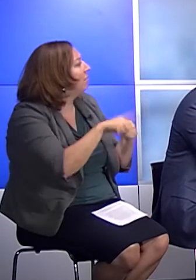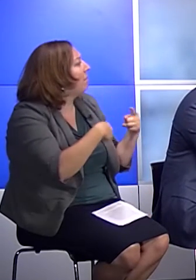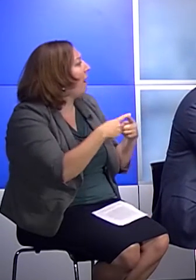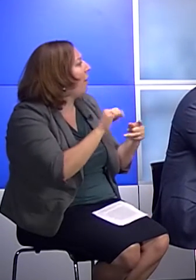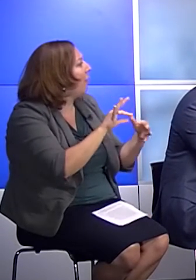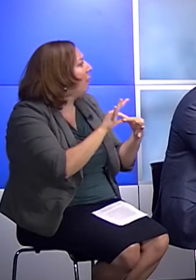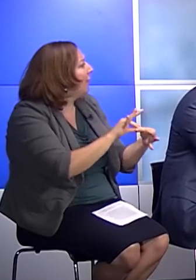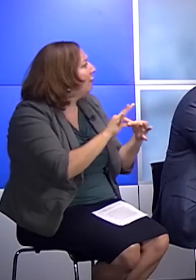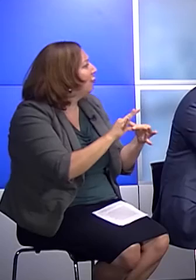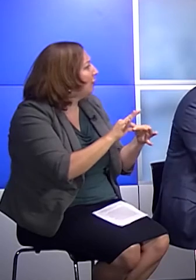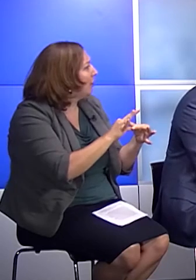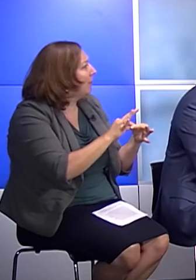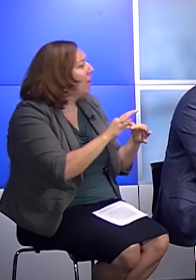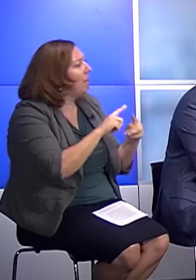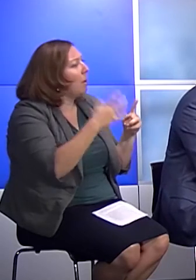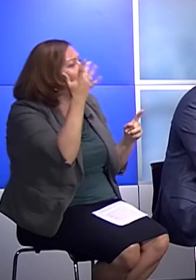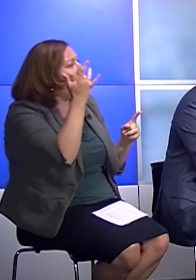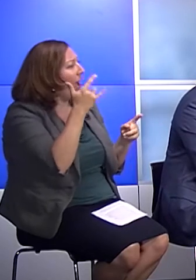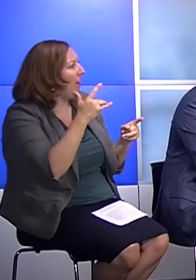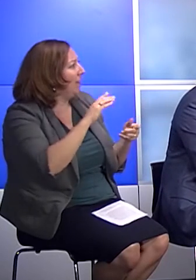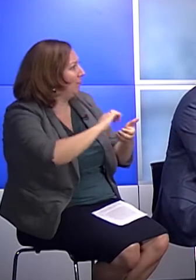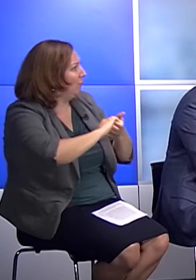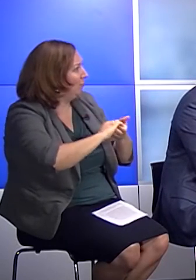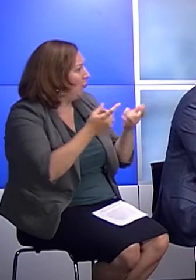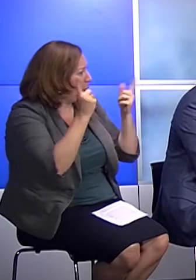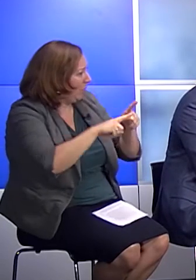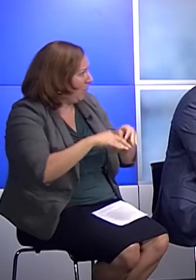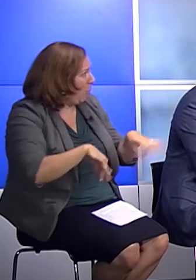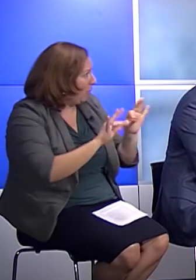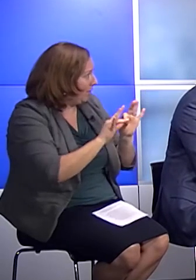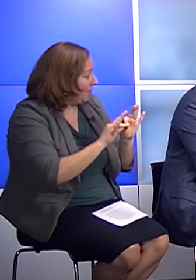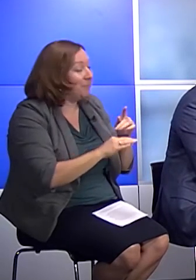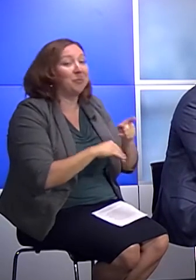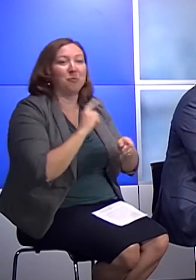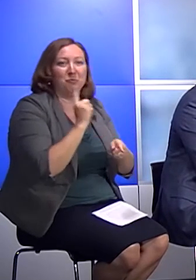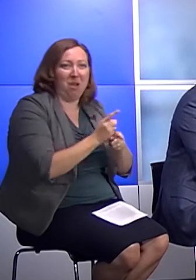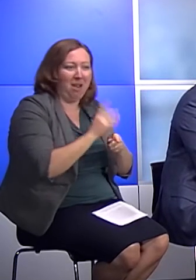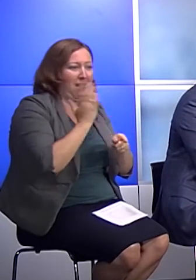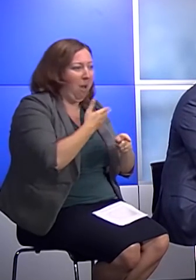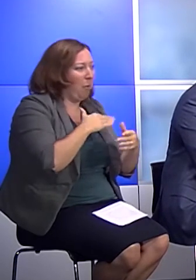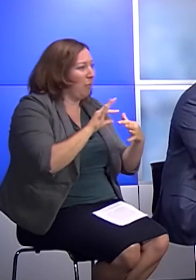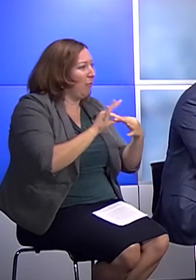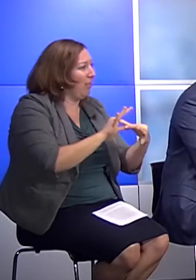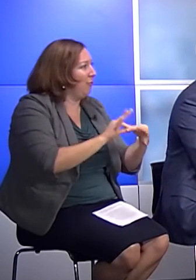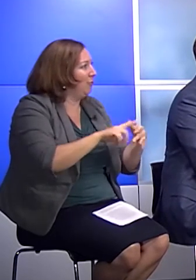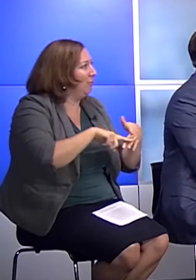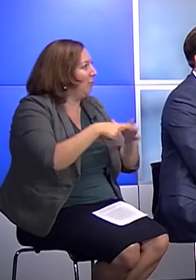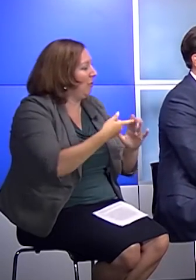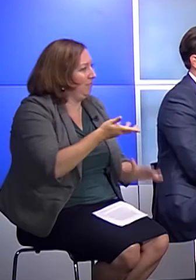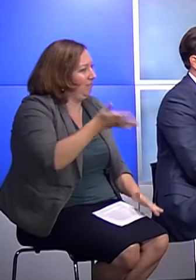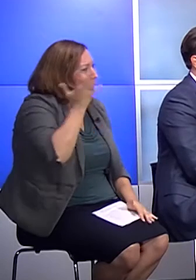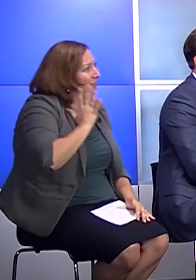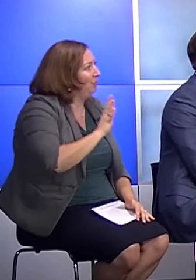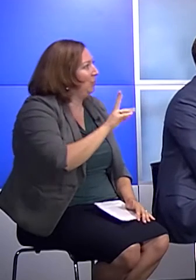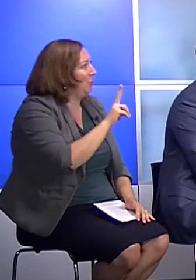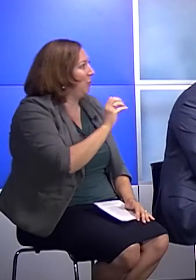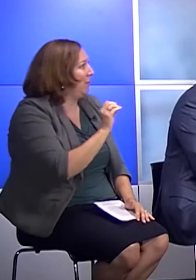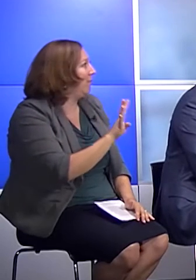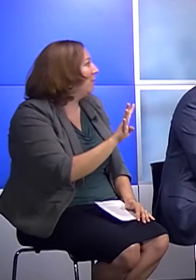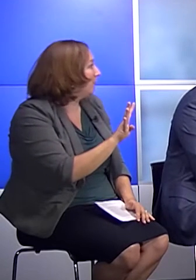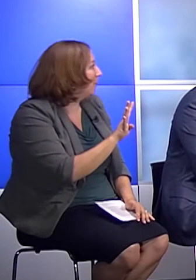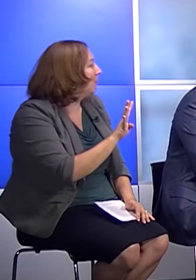significance of the friendship agreement. You're absolutely right. Our relationship began back in 2004